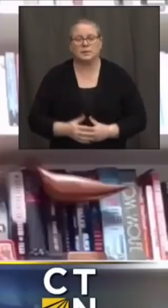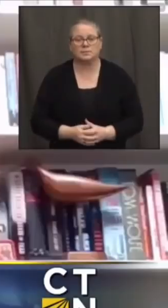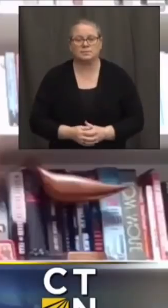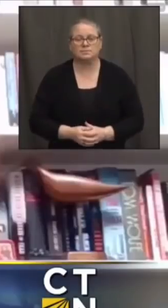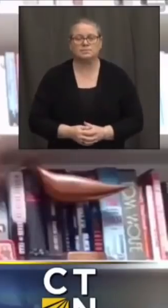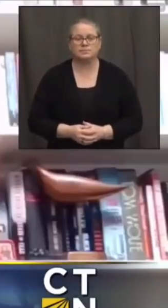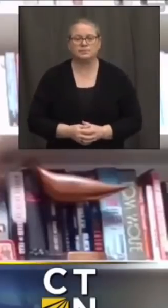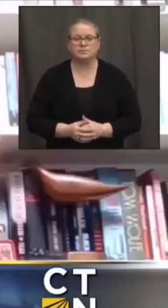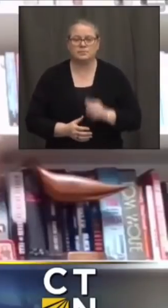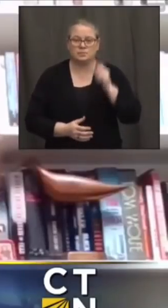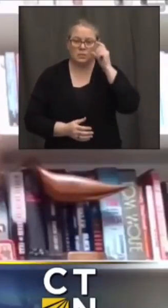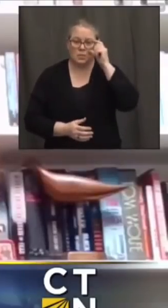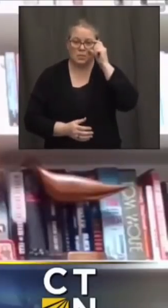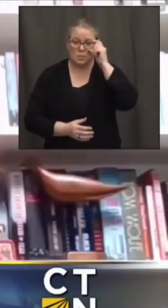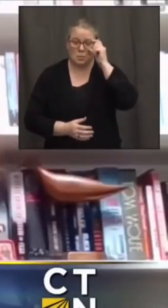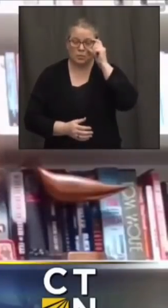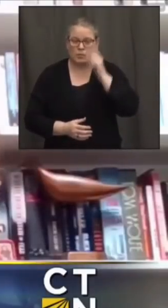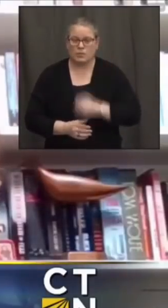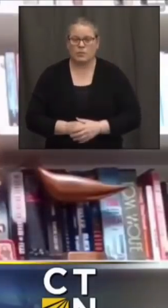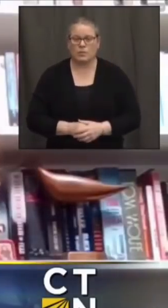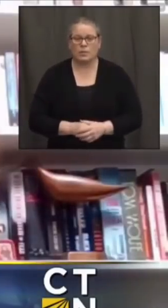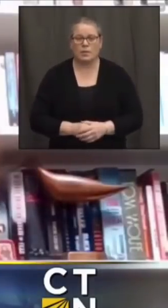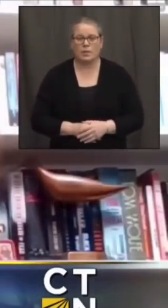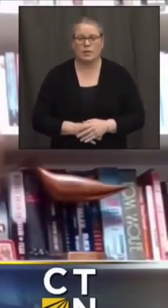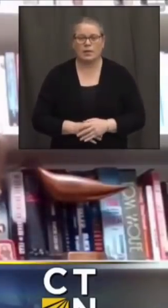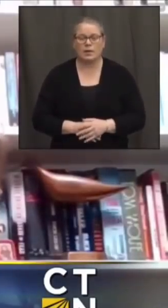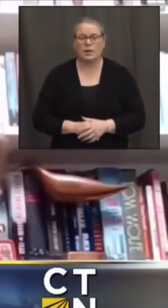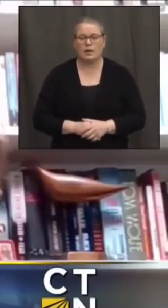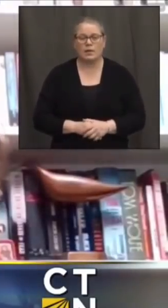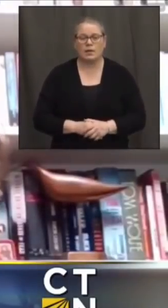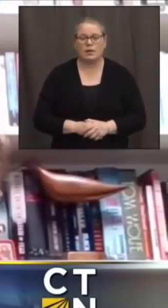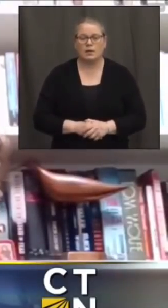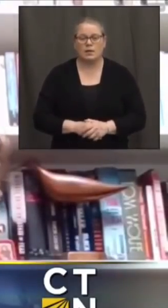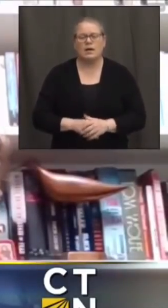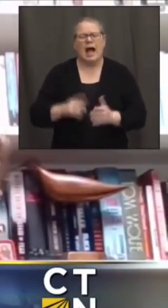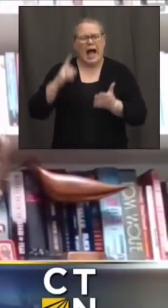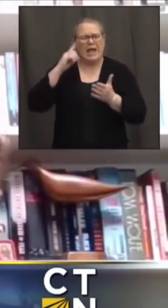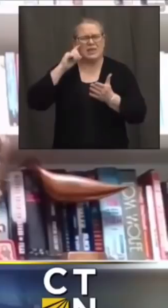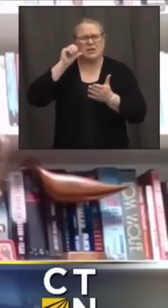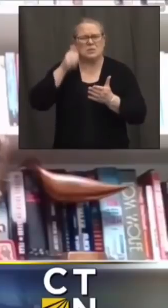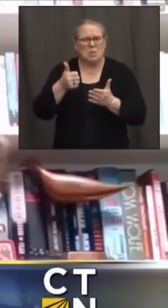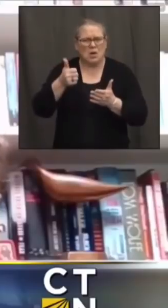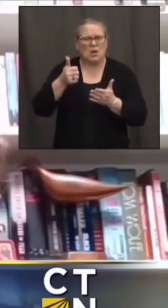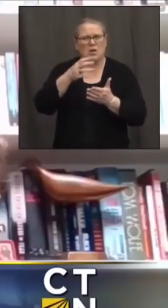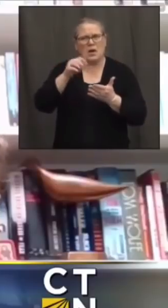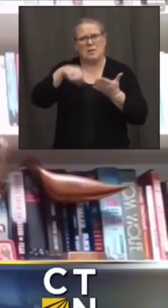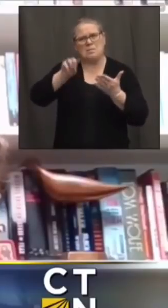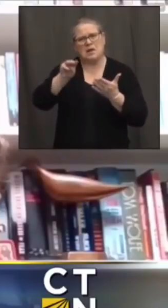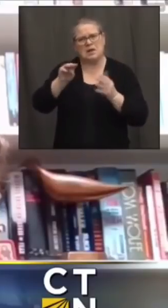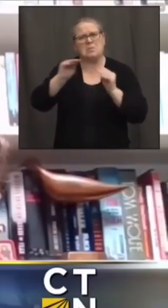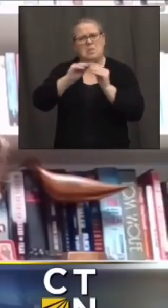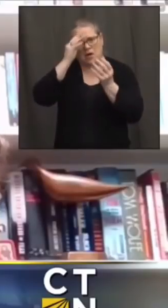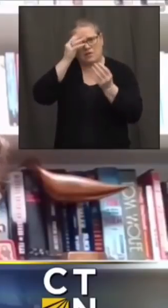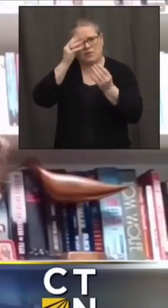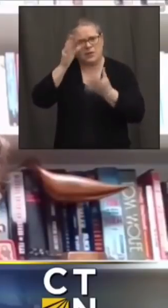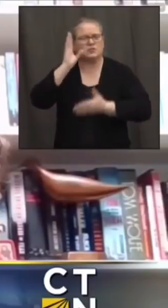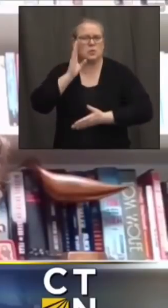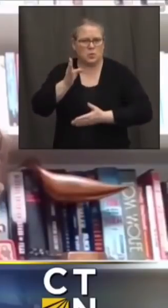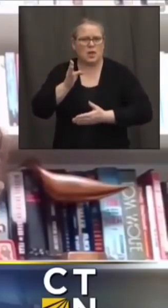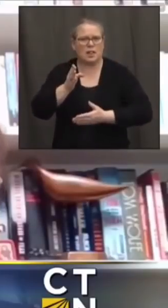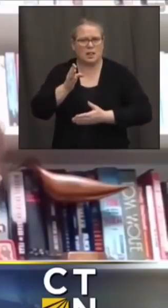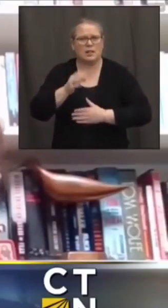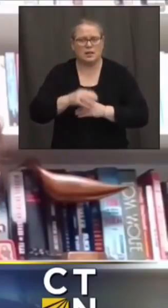um you know what i think we'll have more information for you on this uh probably uh tomorrow and monday um the